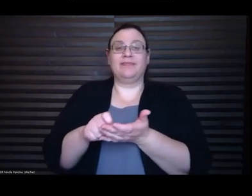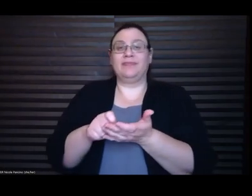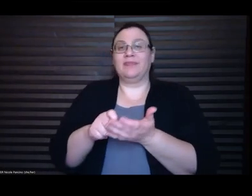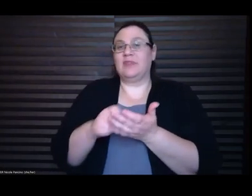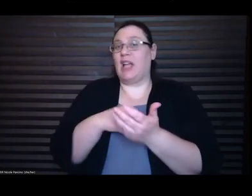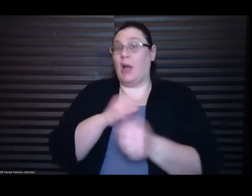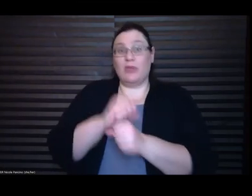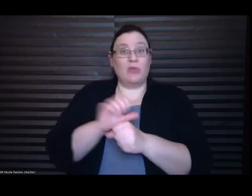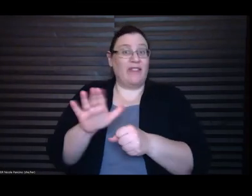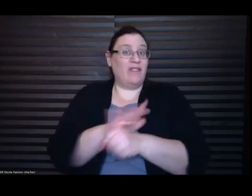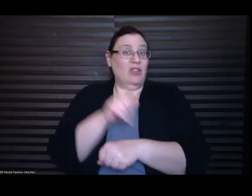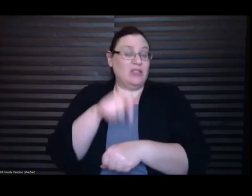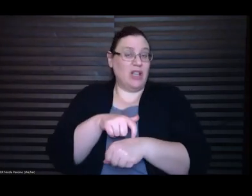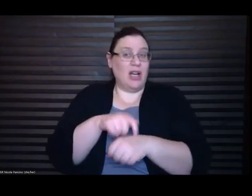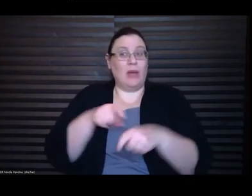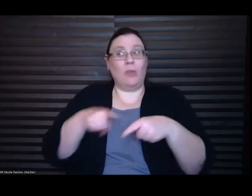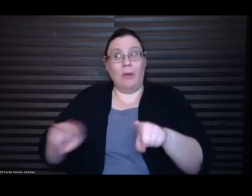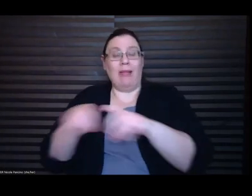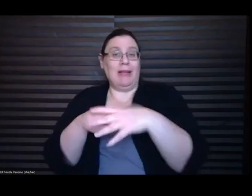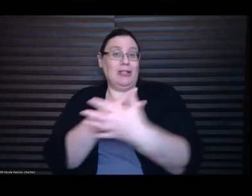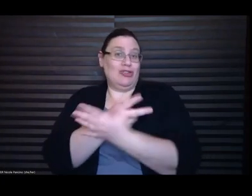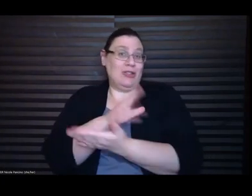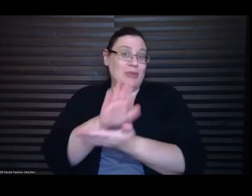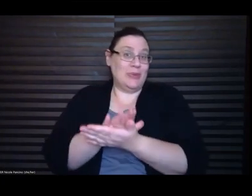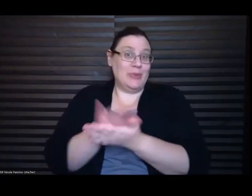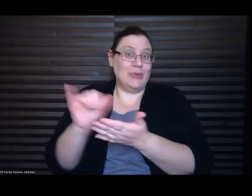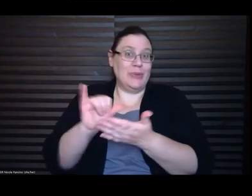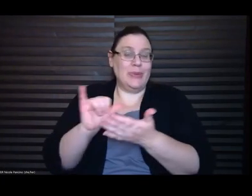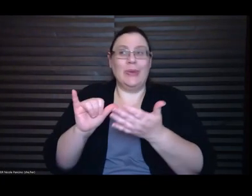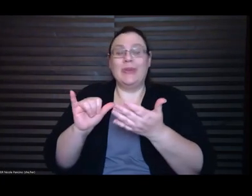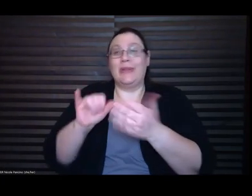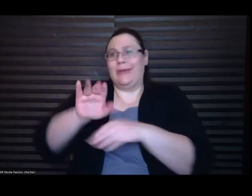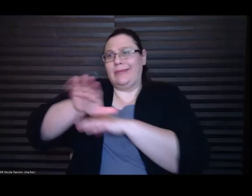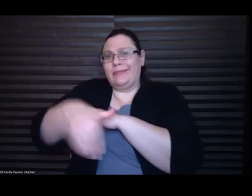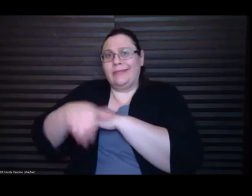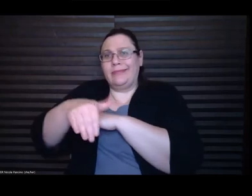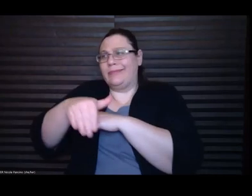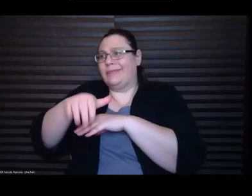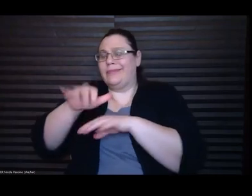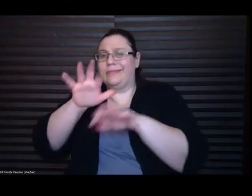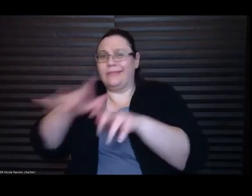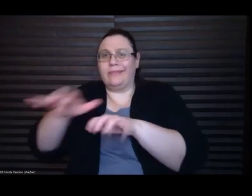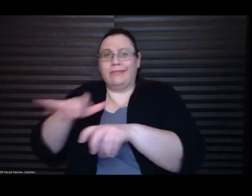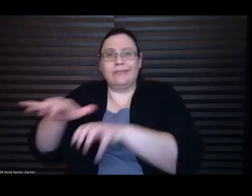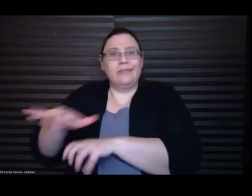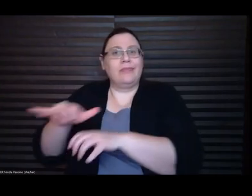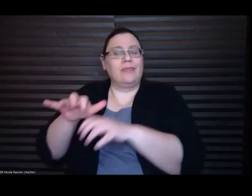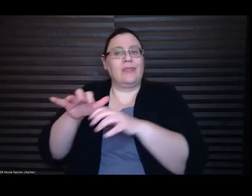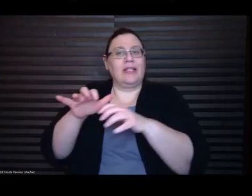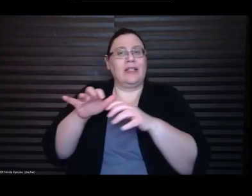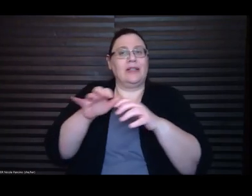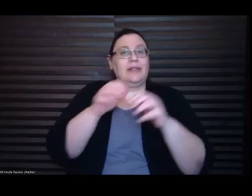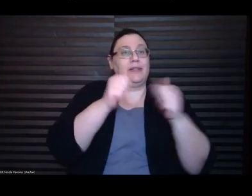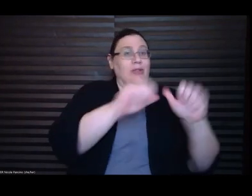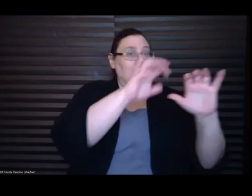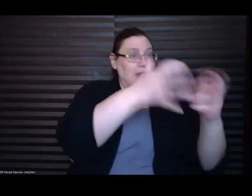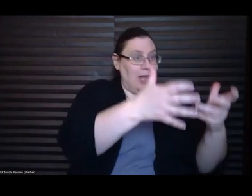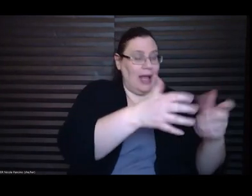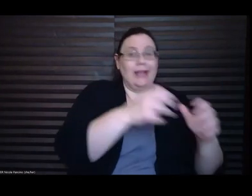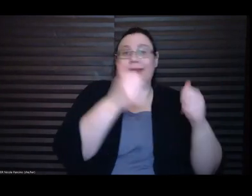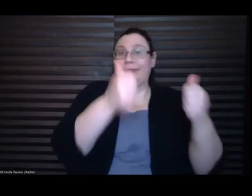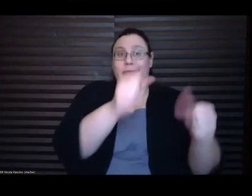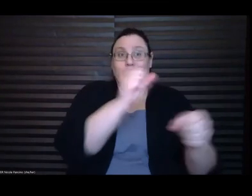wrote at night after I got out of class and out of work. And so for me, I feel like I didn't have a chance to